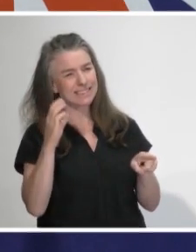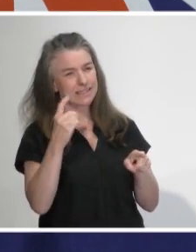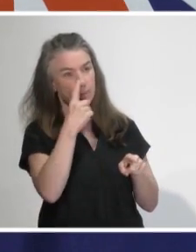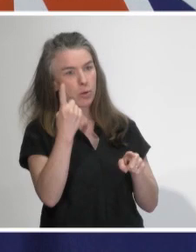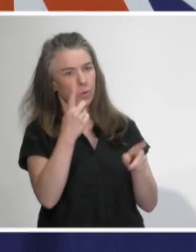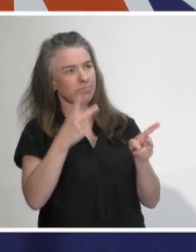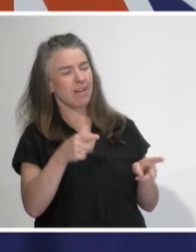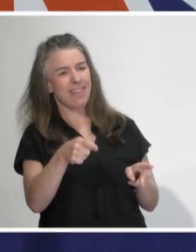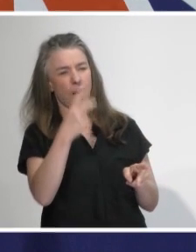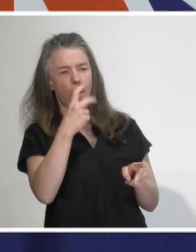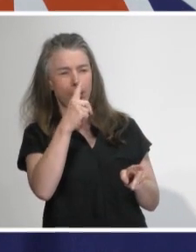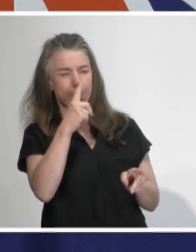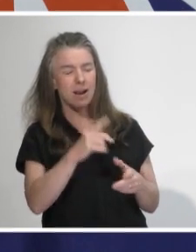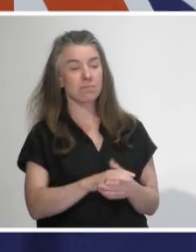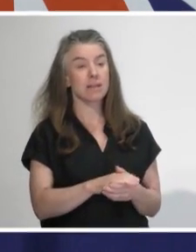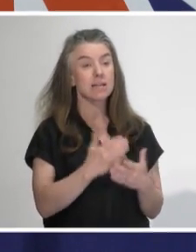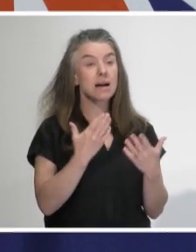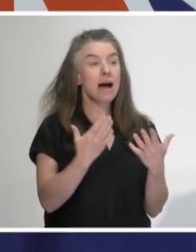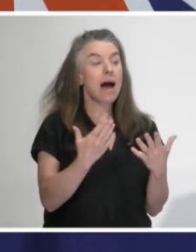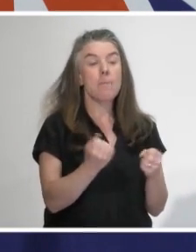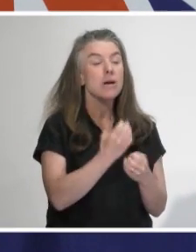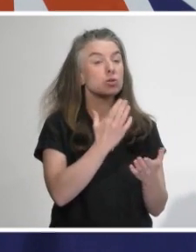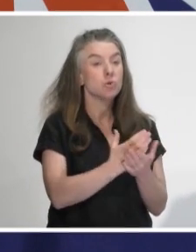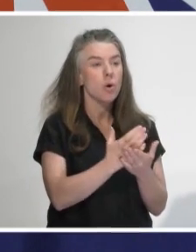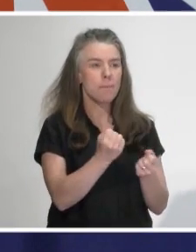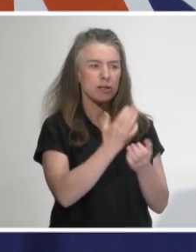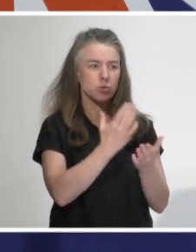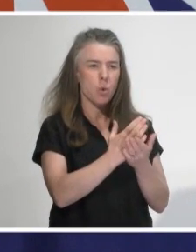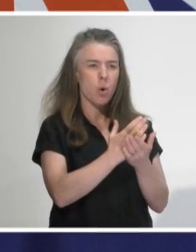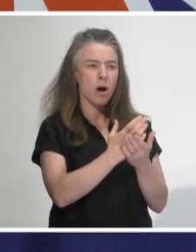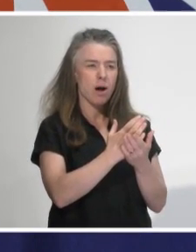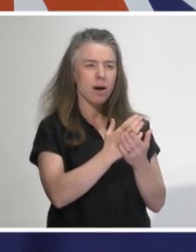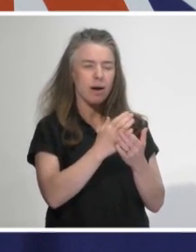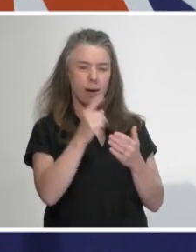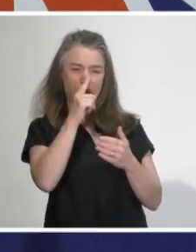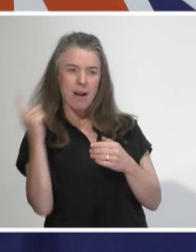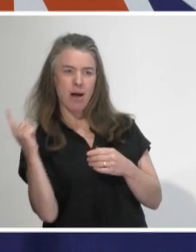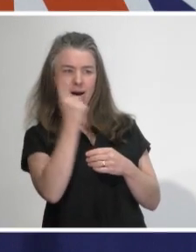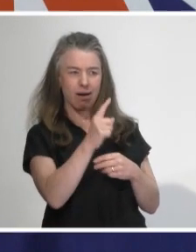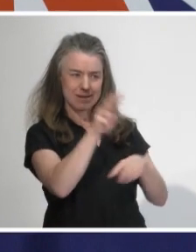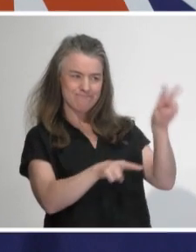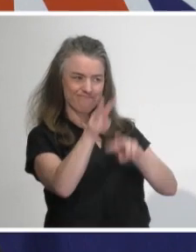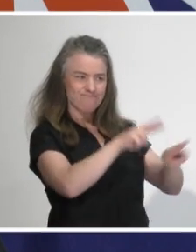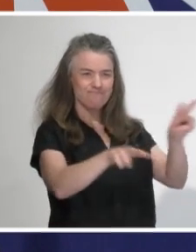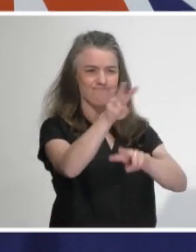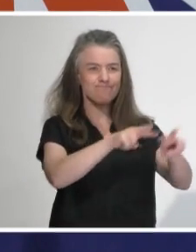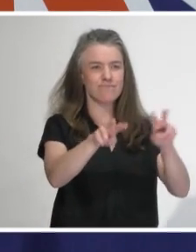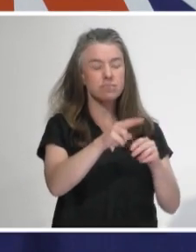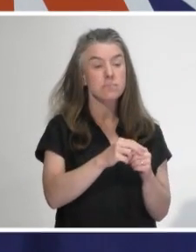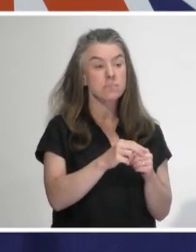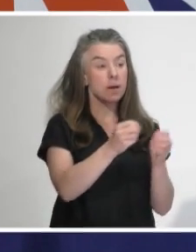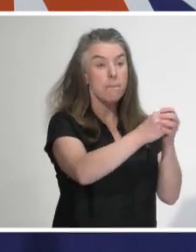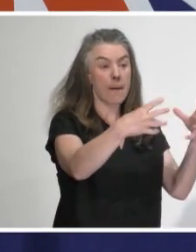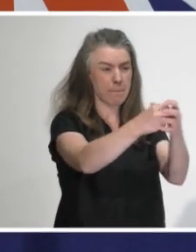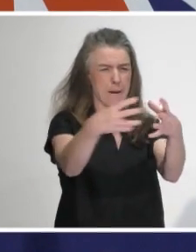one of the ways to satisfy ourselves of that is to make sure that the right people have gone in and just tested. Because what we have found is with the